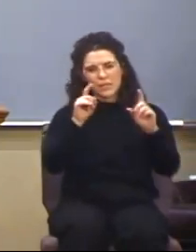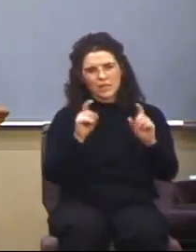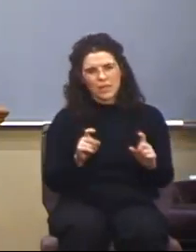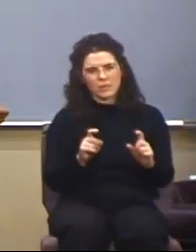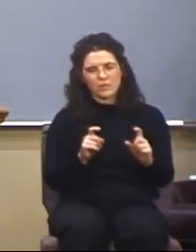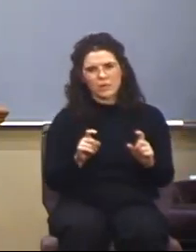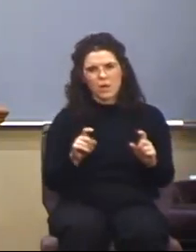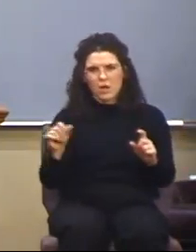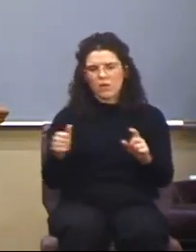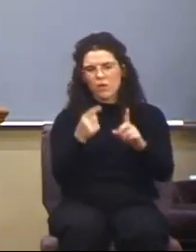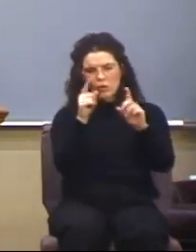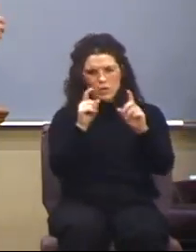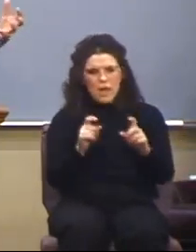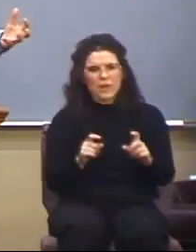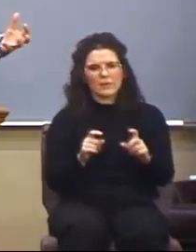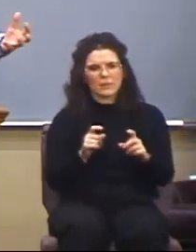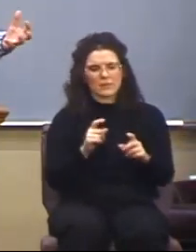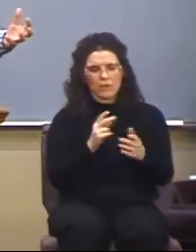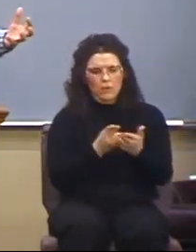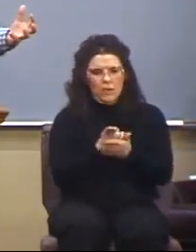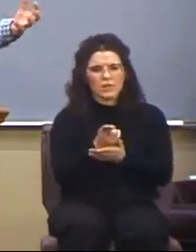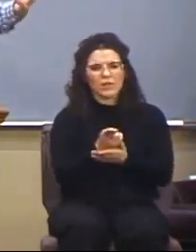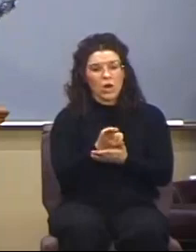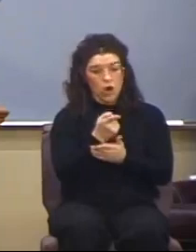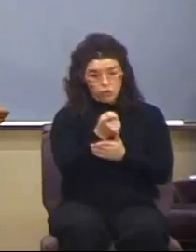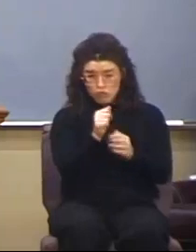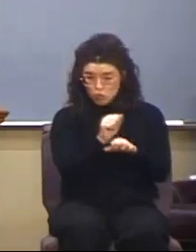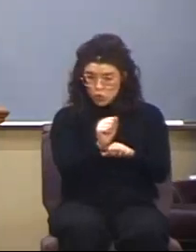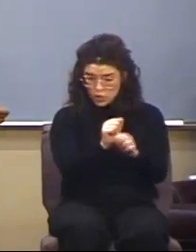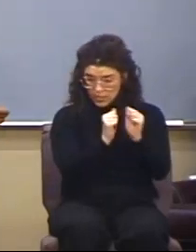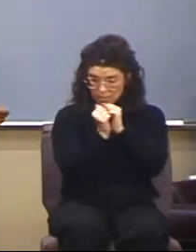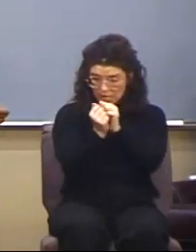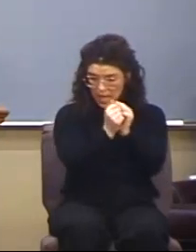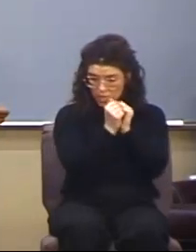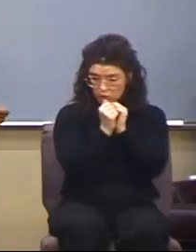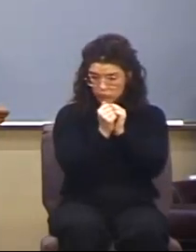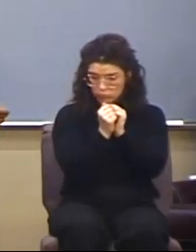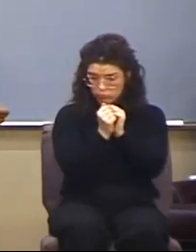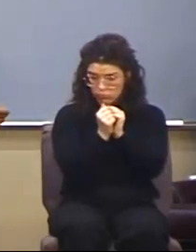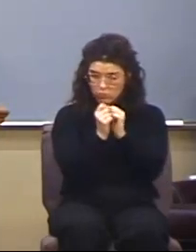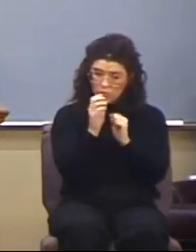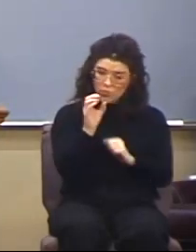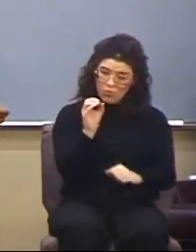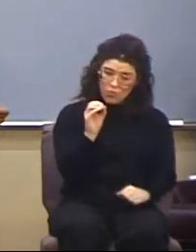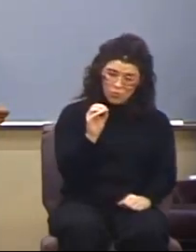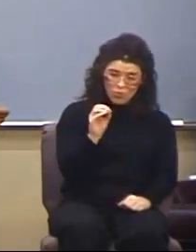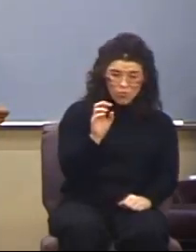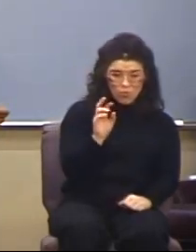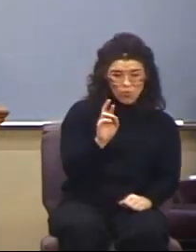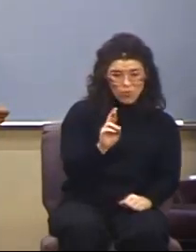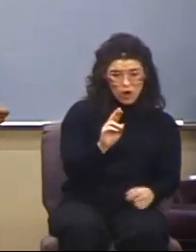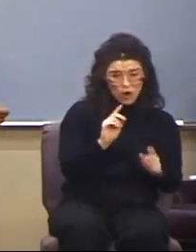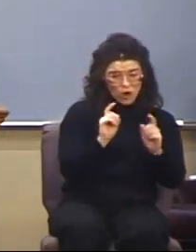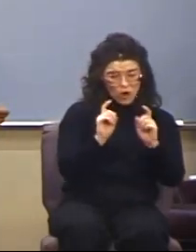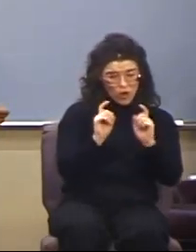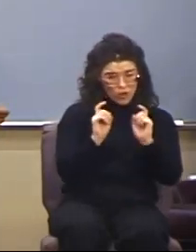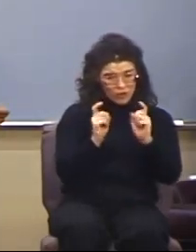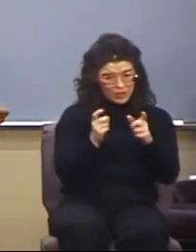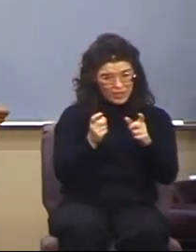authenticity is, are you guys working together, or are the gifts being